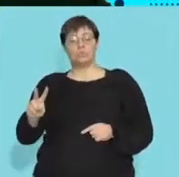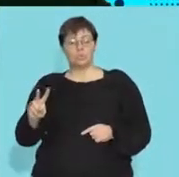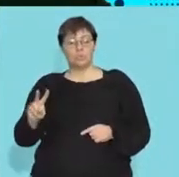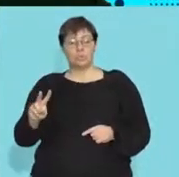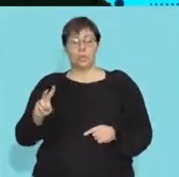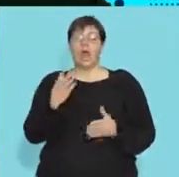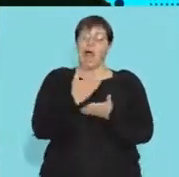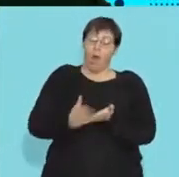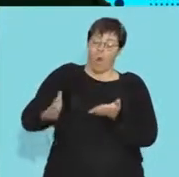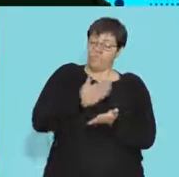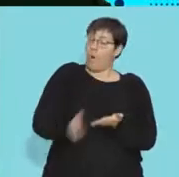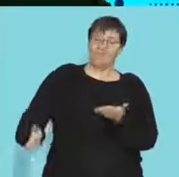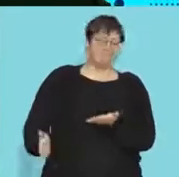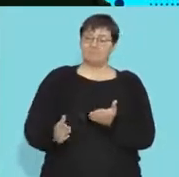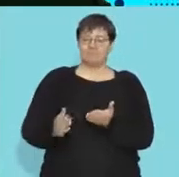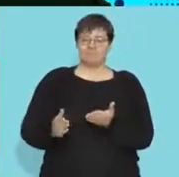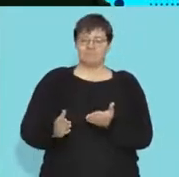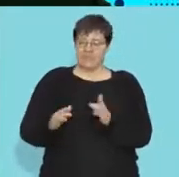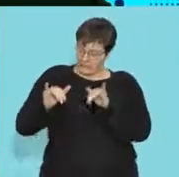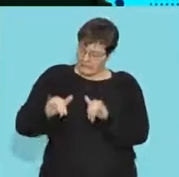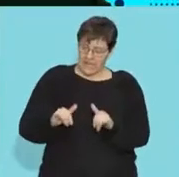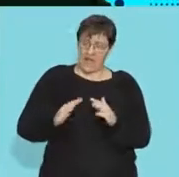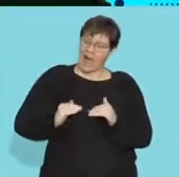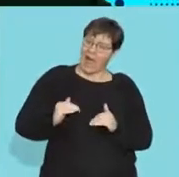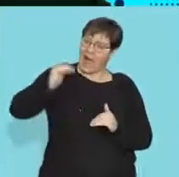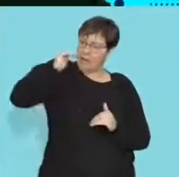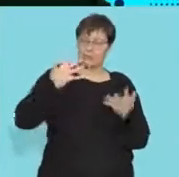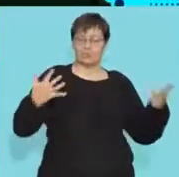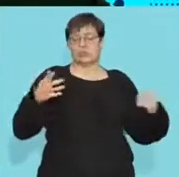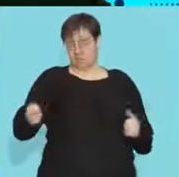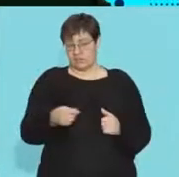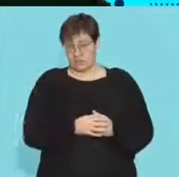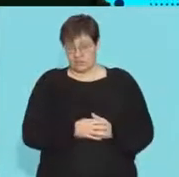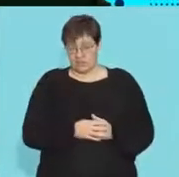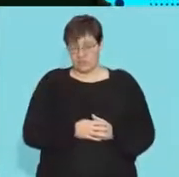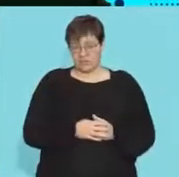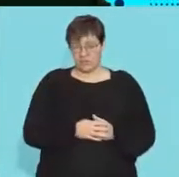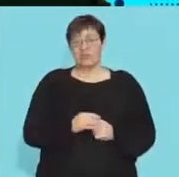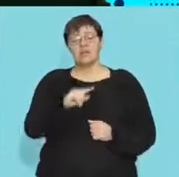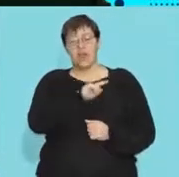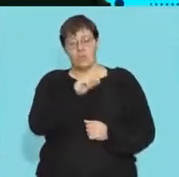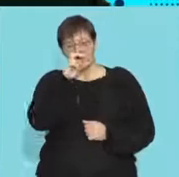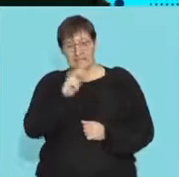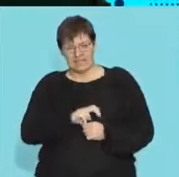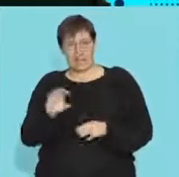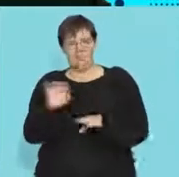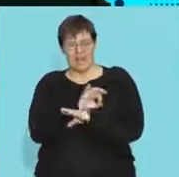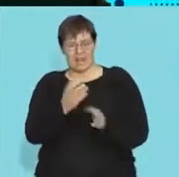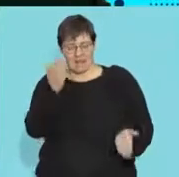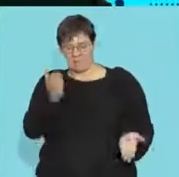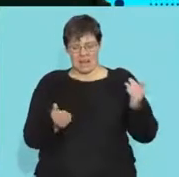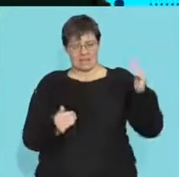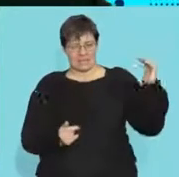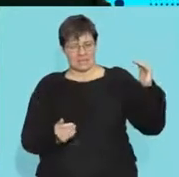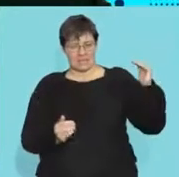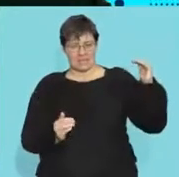my carbon dioxide levels all right are too high now my body needs make that plan the balance look